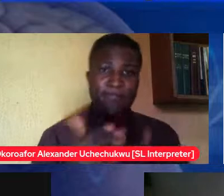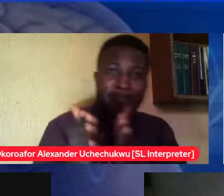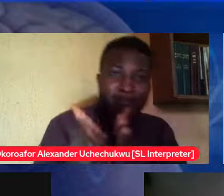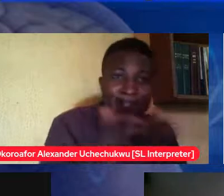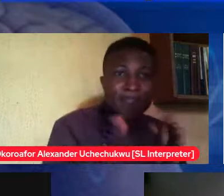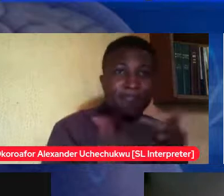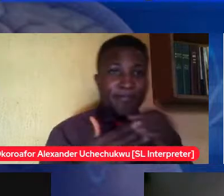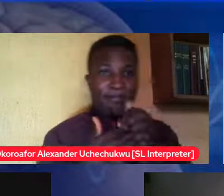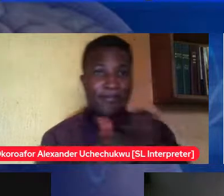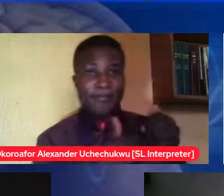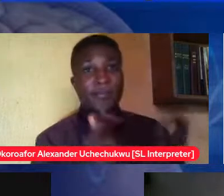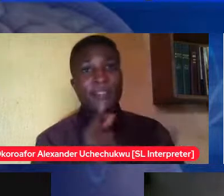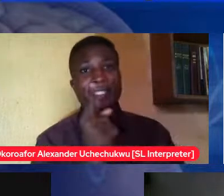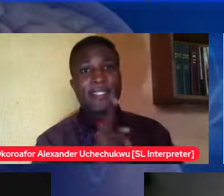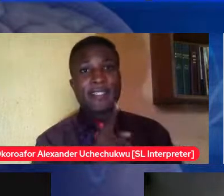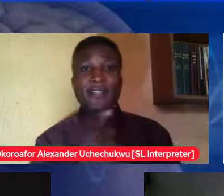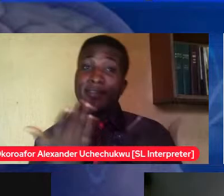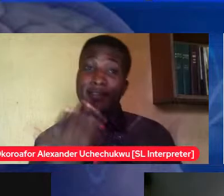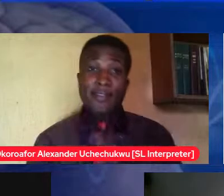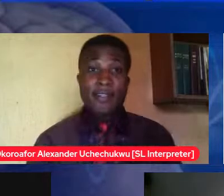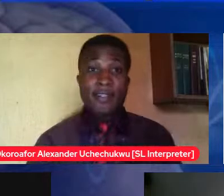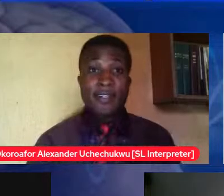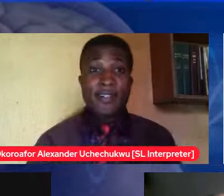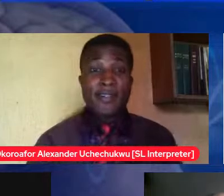to have children i'm thinking